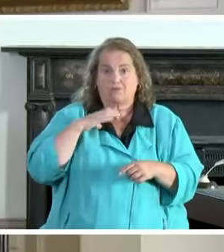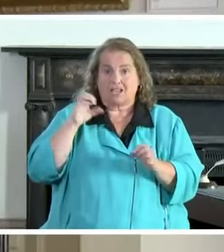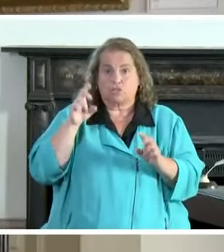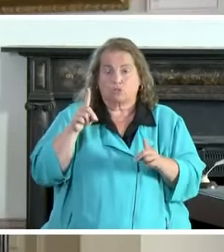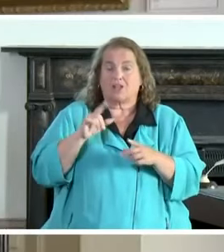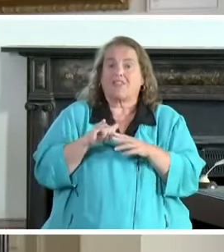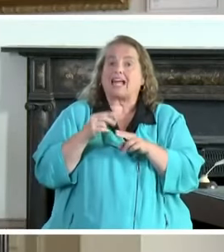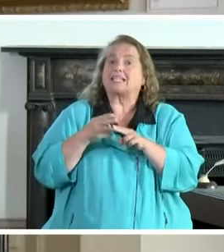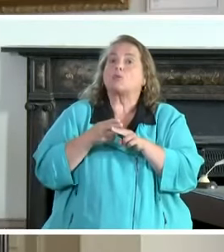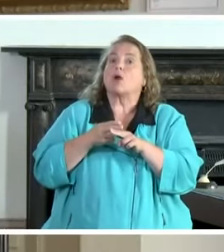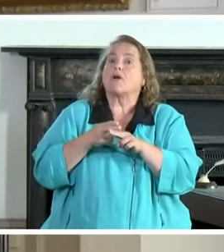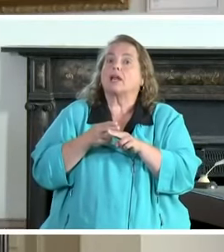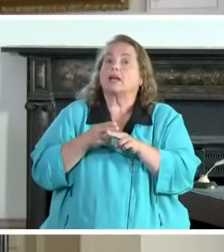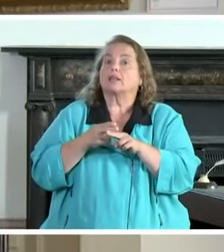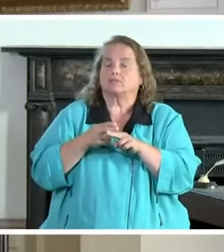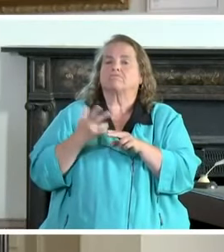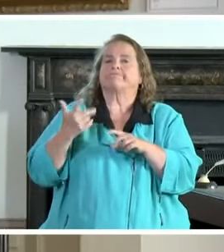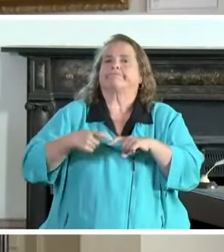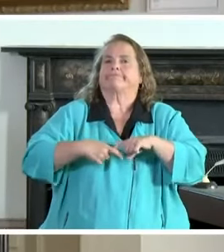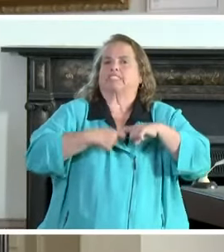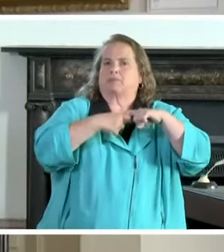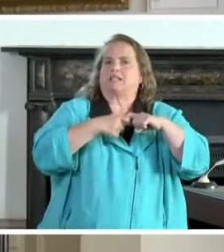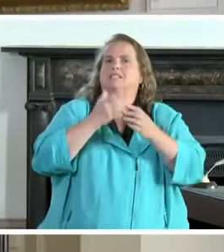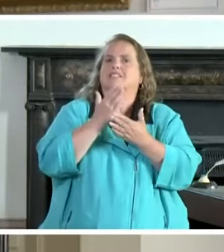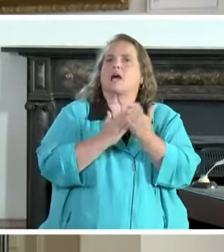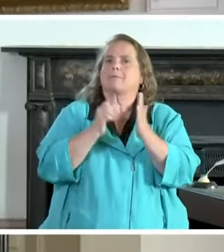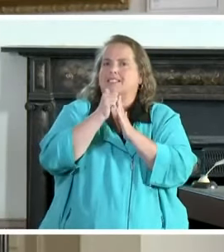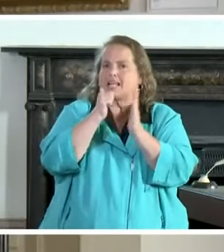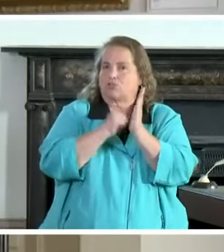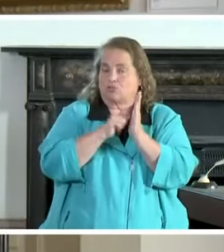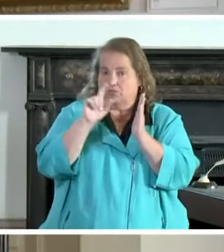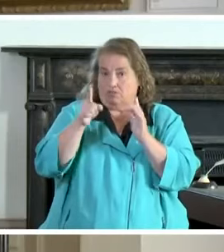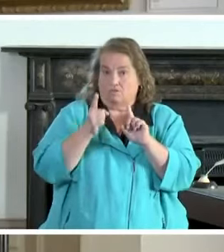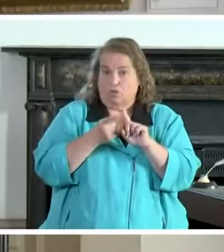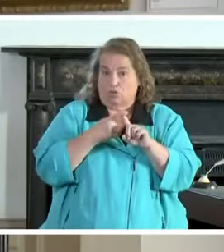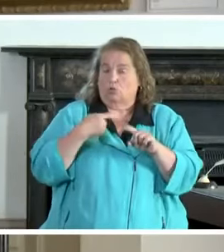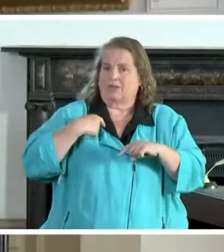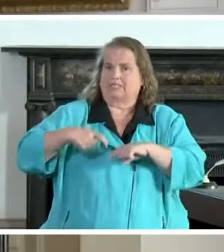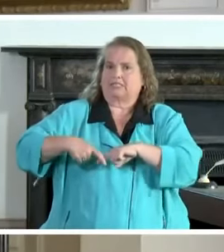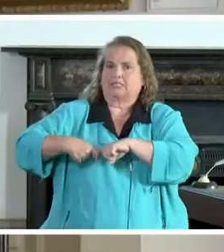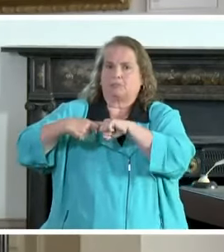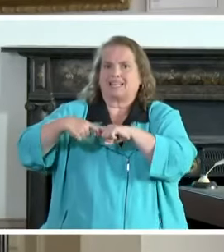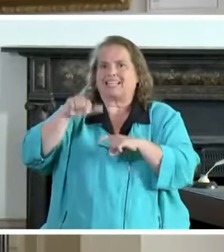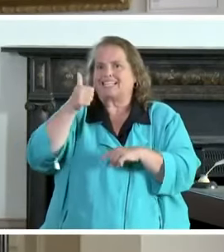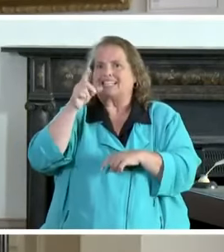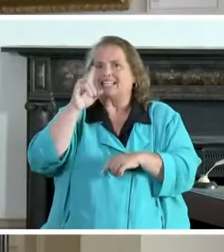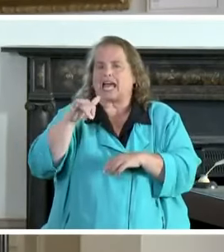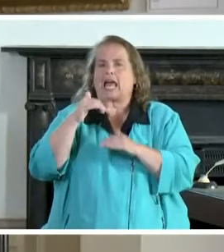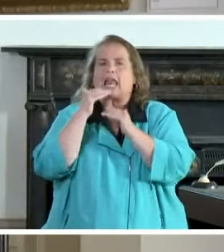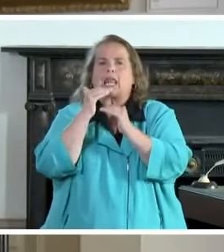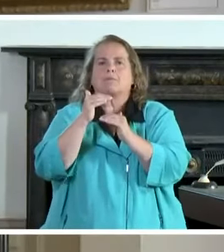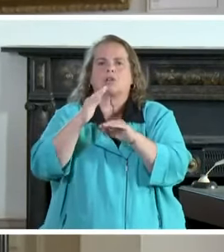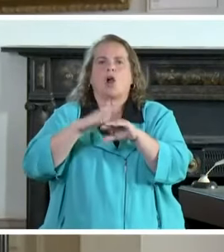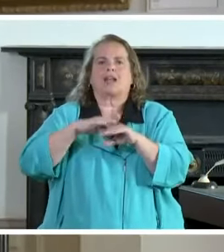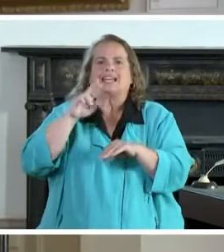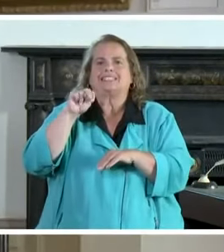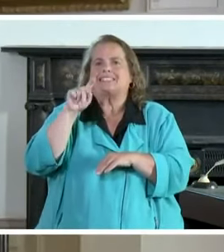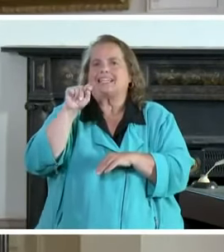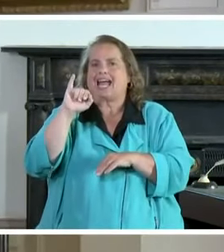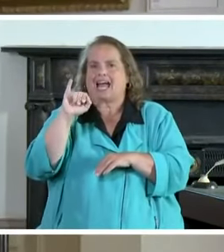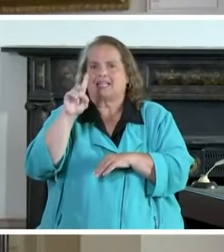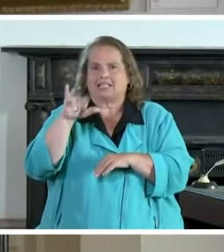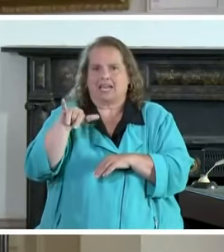temporarily suspends a couple of statutes. First, we're temporarily suspending the 10-day limit on NTI days